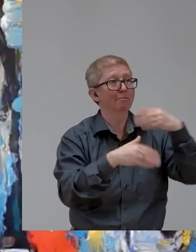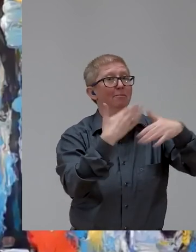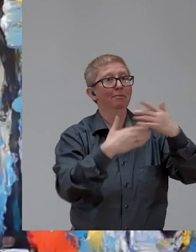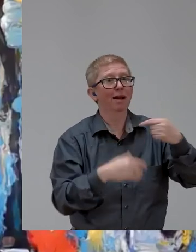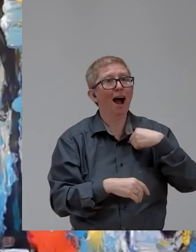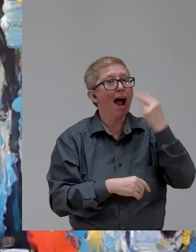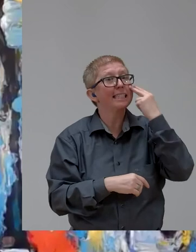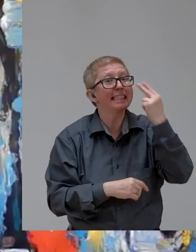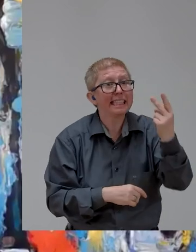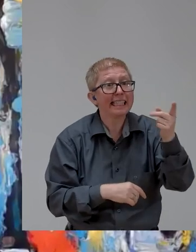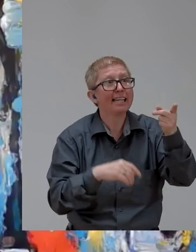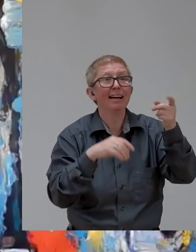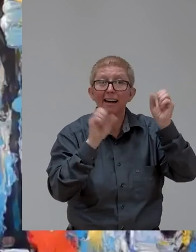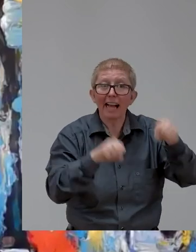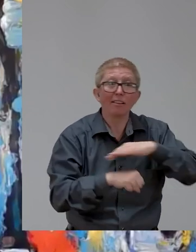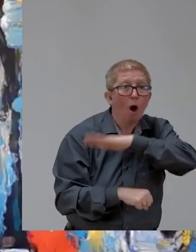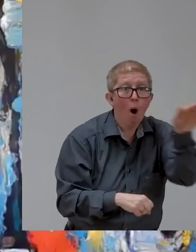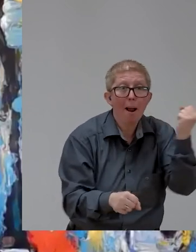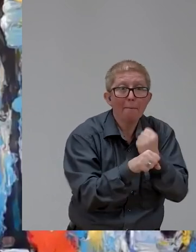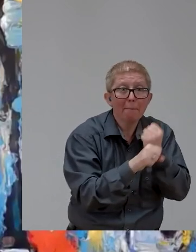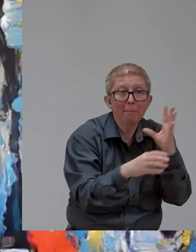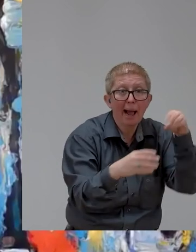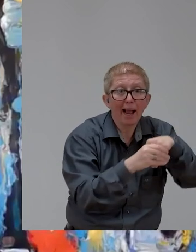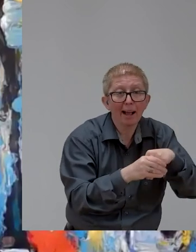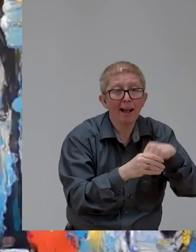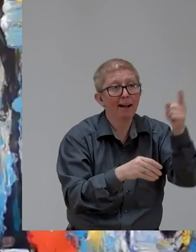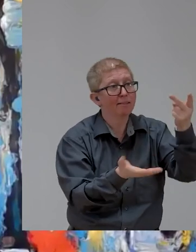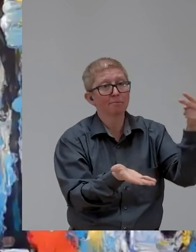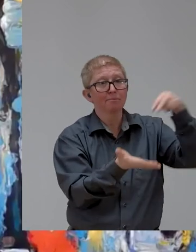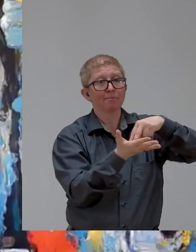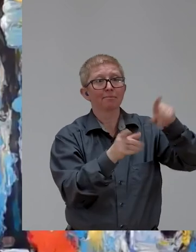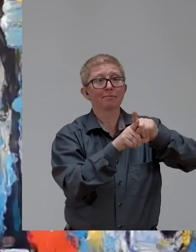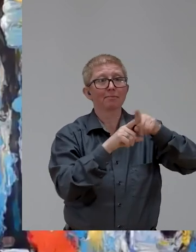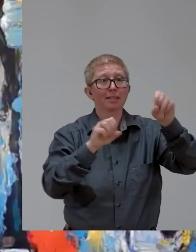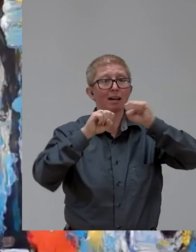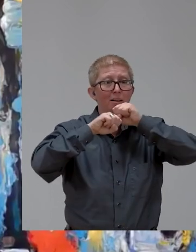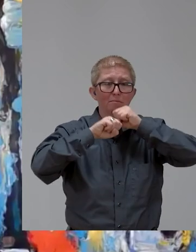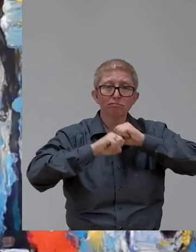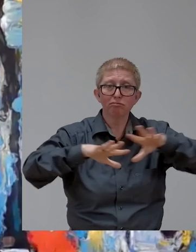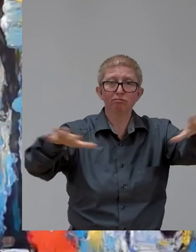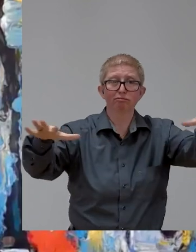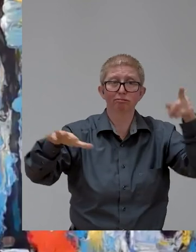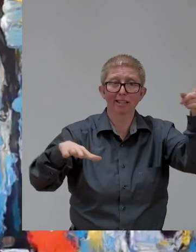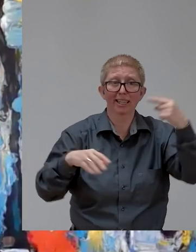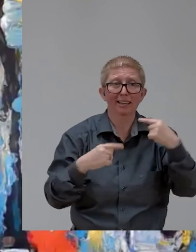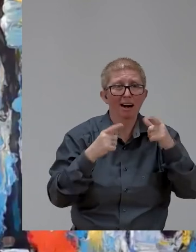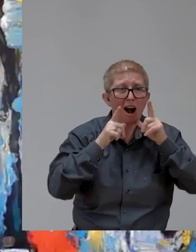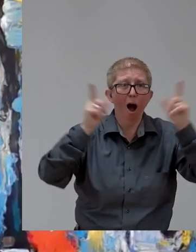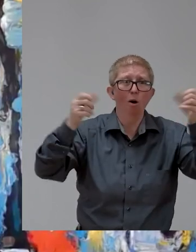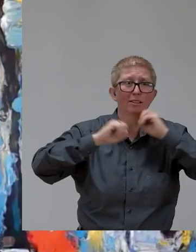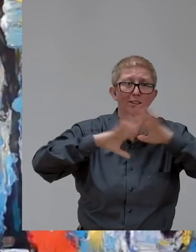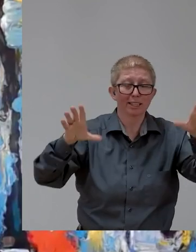You just have to say it out loud. And you know what? You have to register to Zero Project for the next session and try to